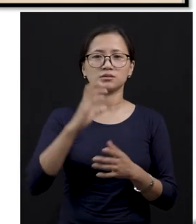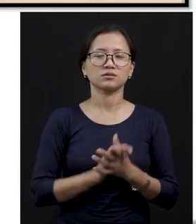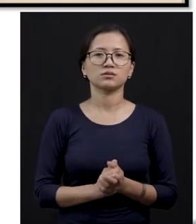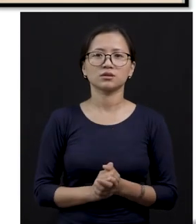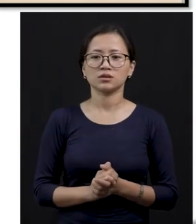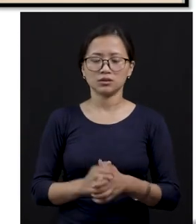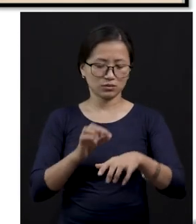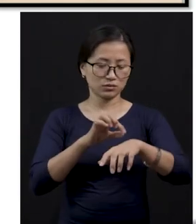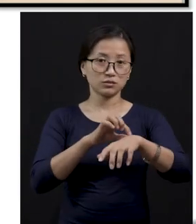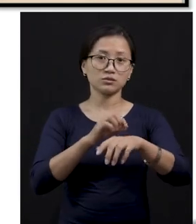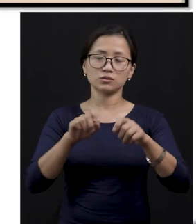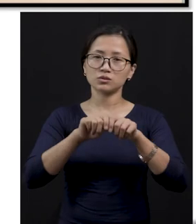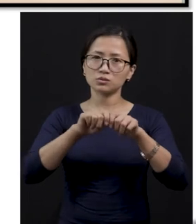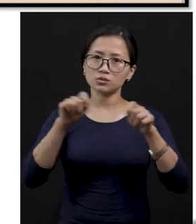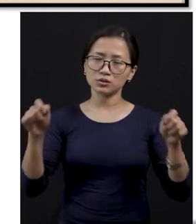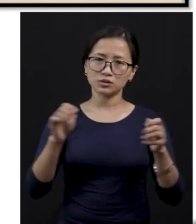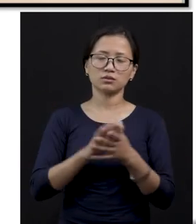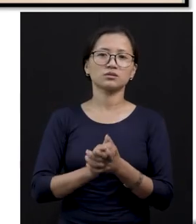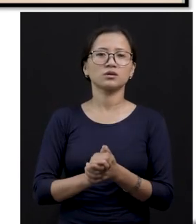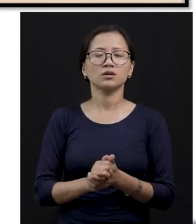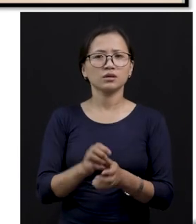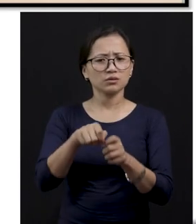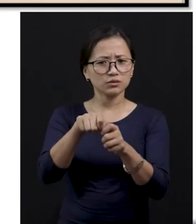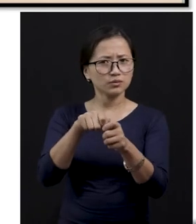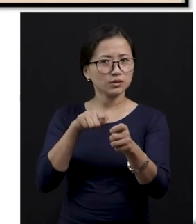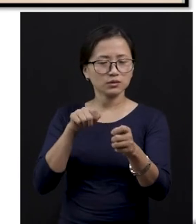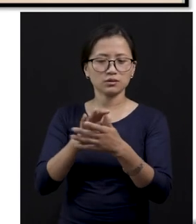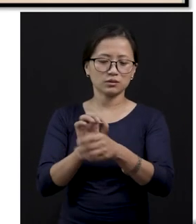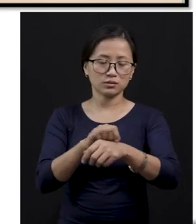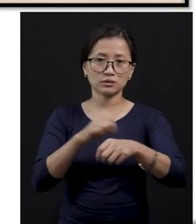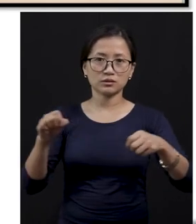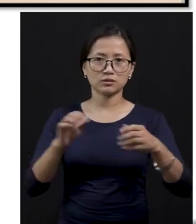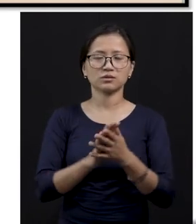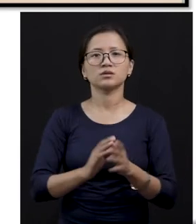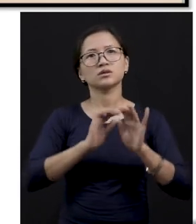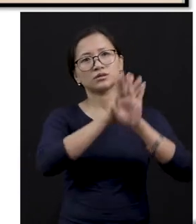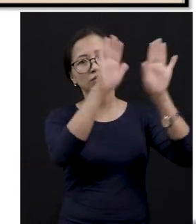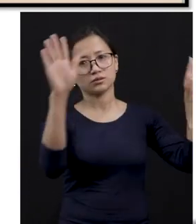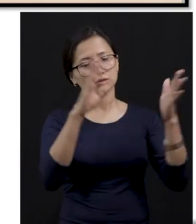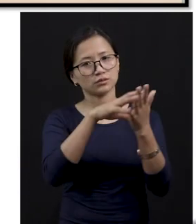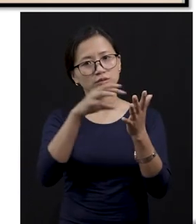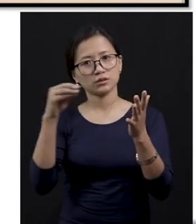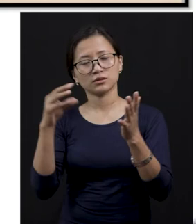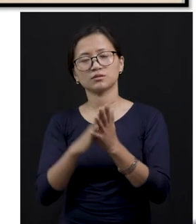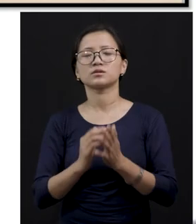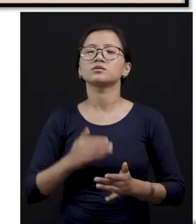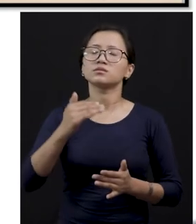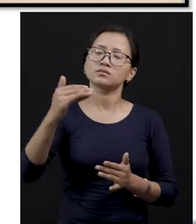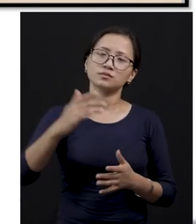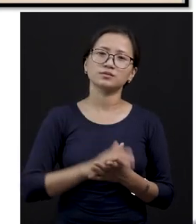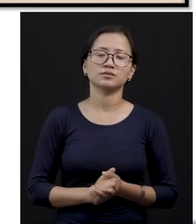skin them, okay? These kind of animals, you know, you skin them, you dry them, and process them, okay?